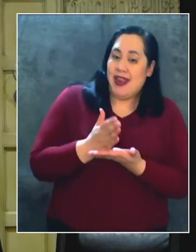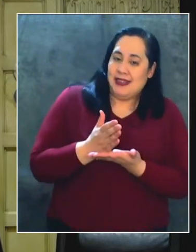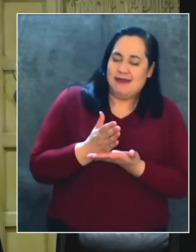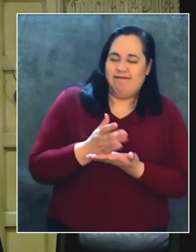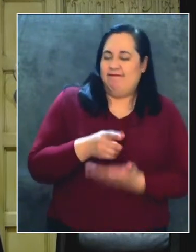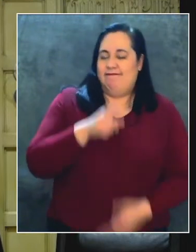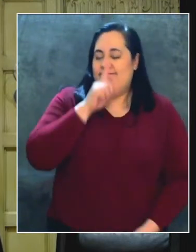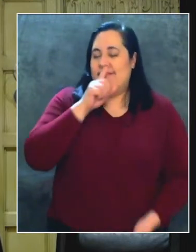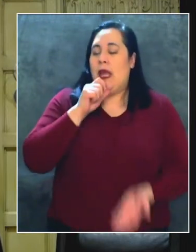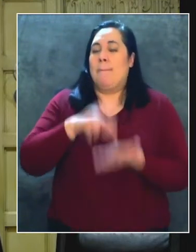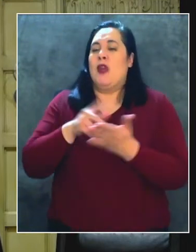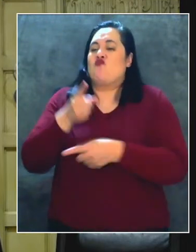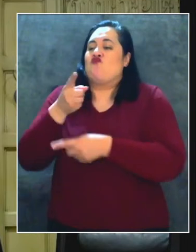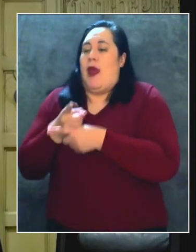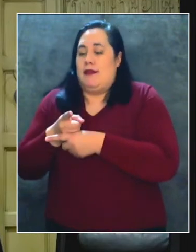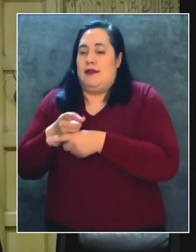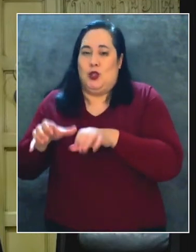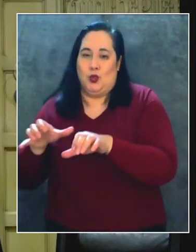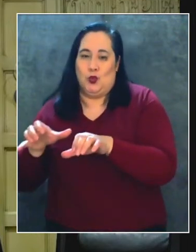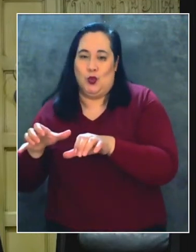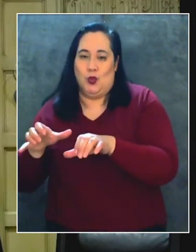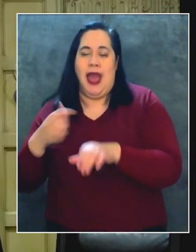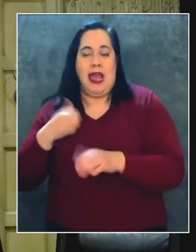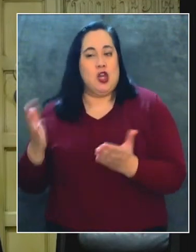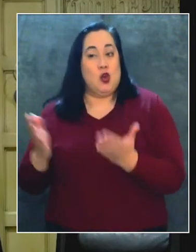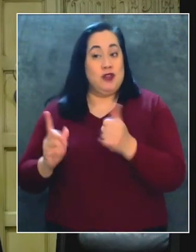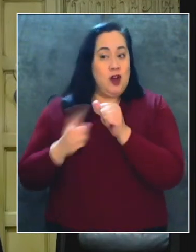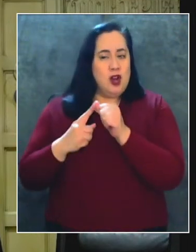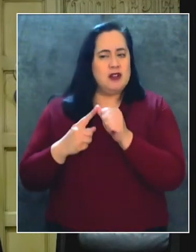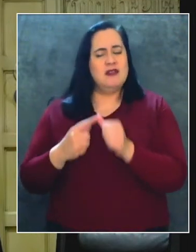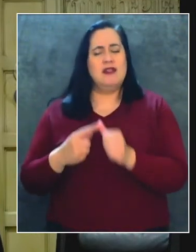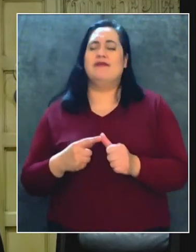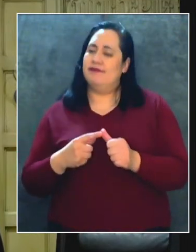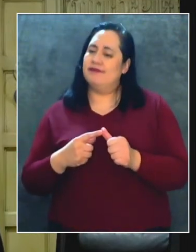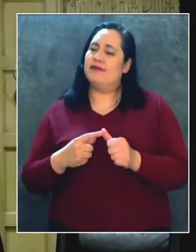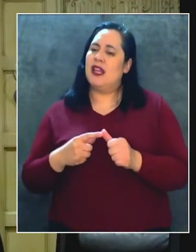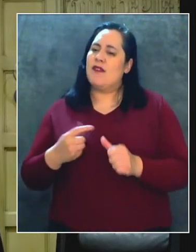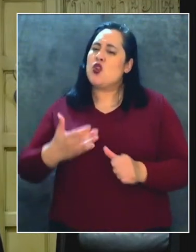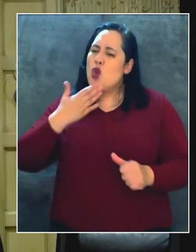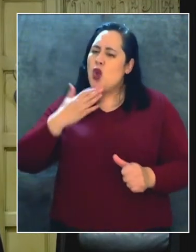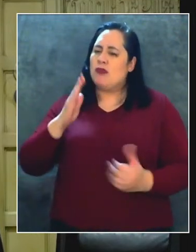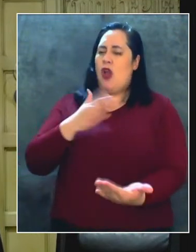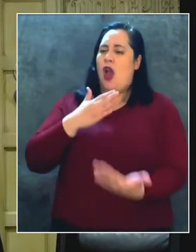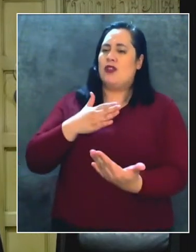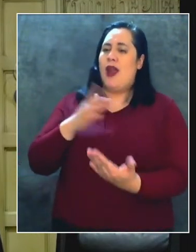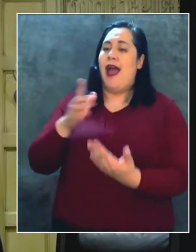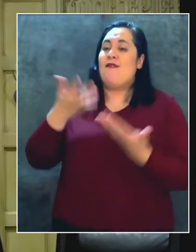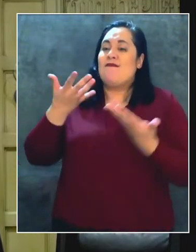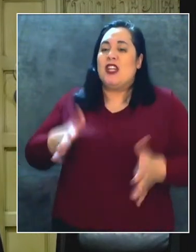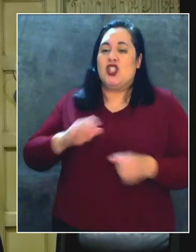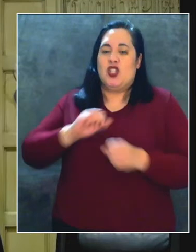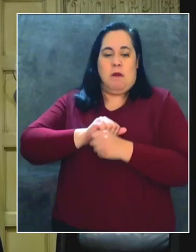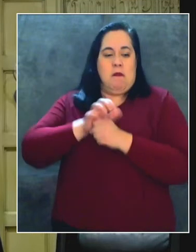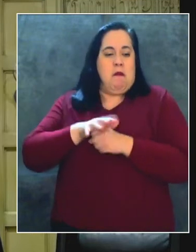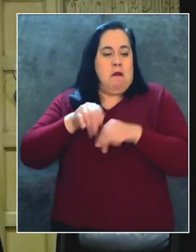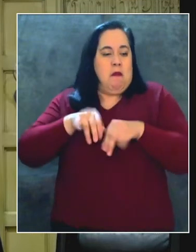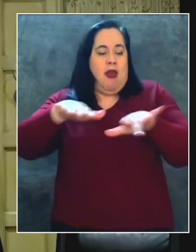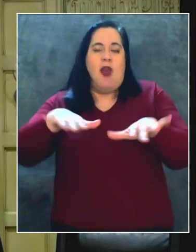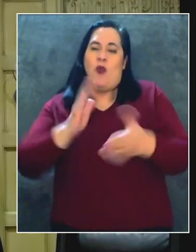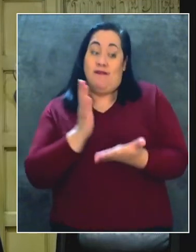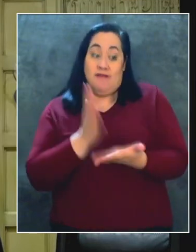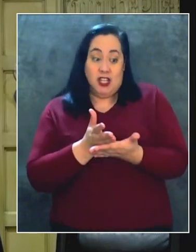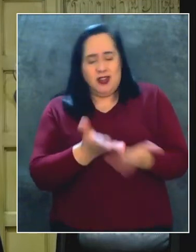thing to do. So I would encourage him, first and foremost, come back, have a good concert after this pandemic is done, because